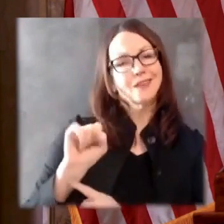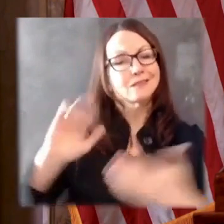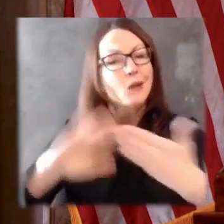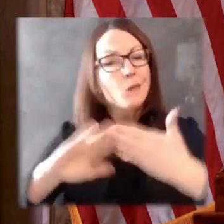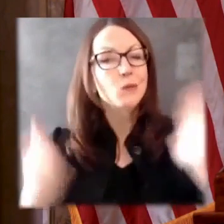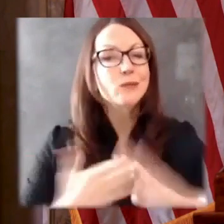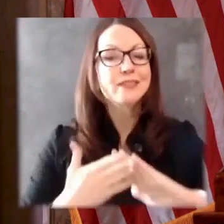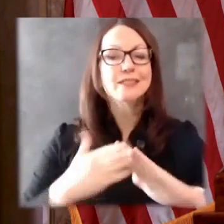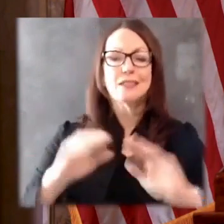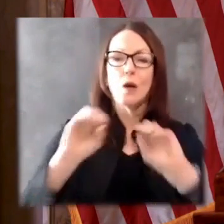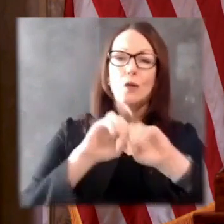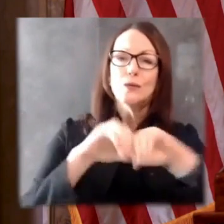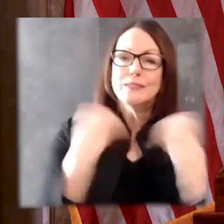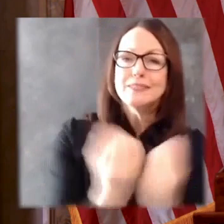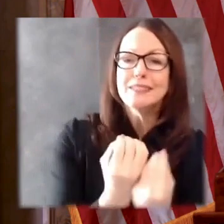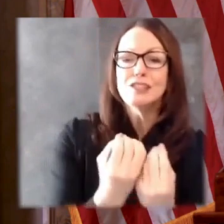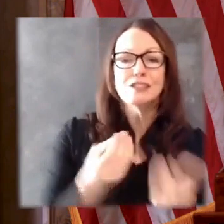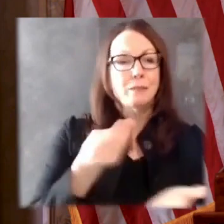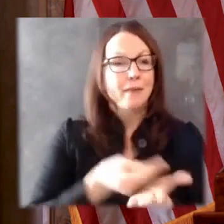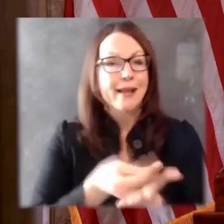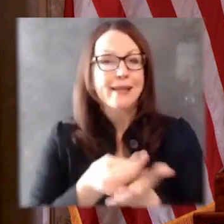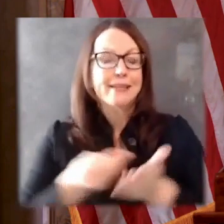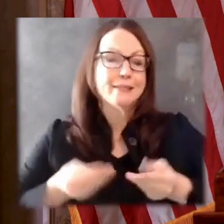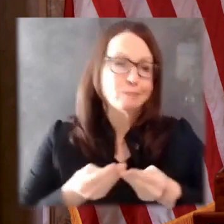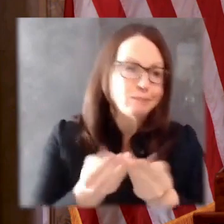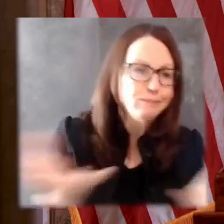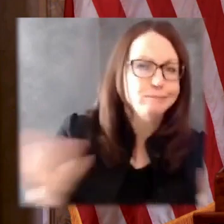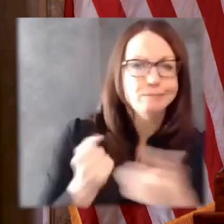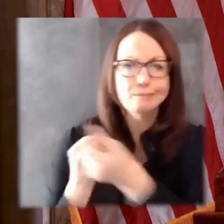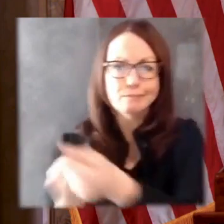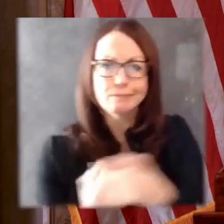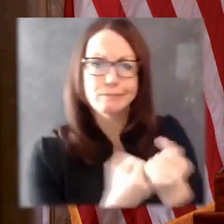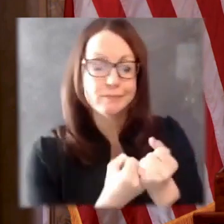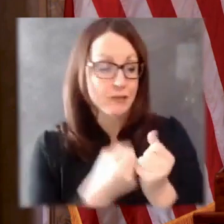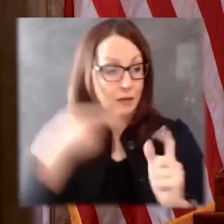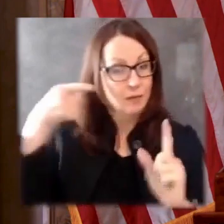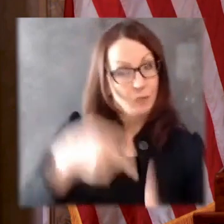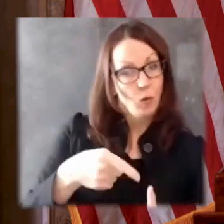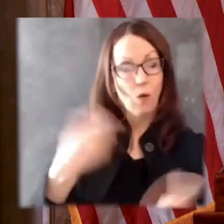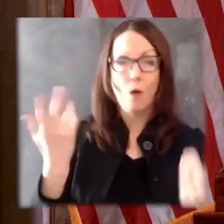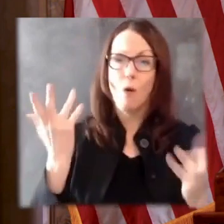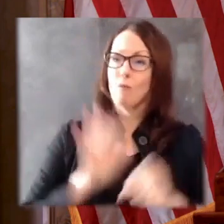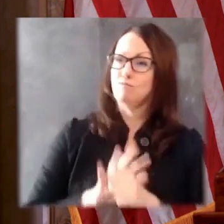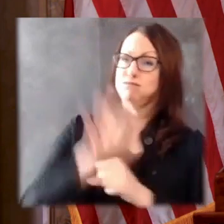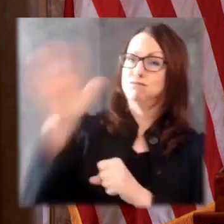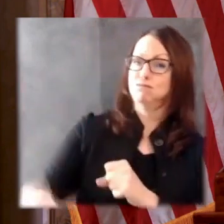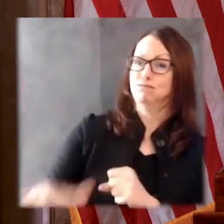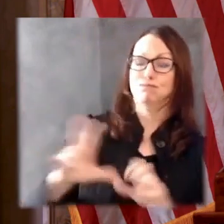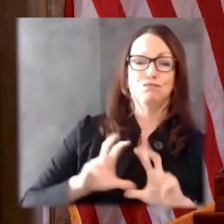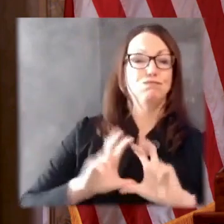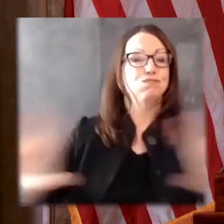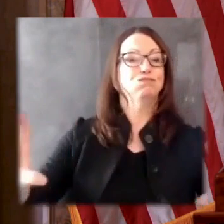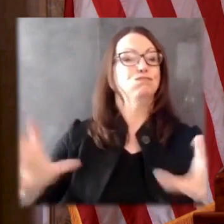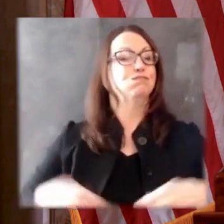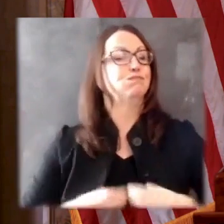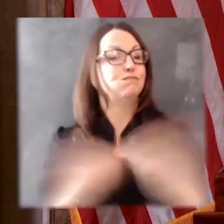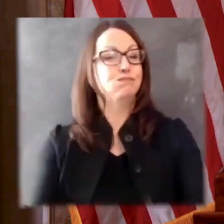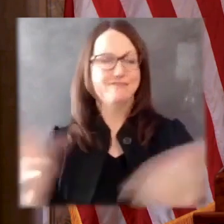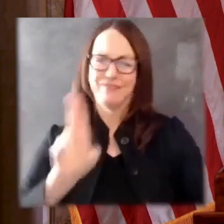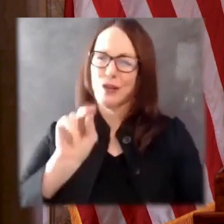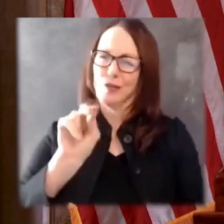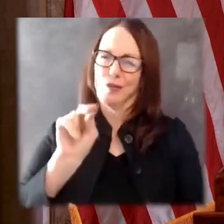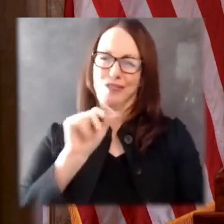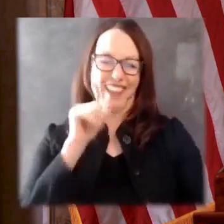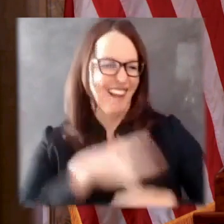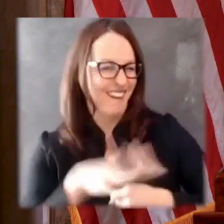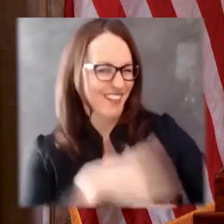to get our economy back on track. And unfortunately, many of the challenges of 2020 will no